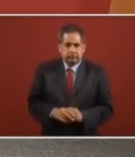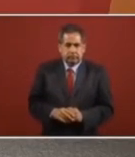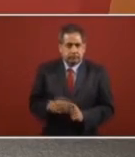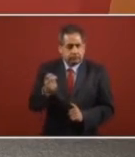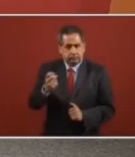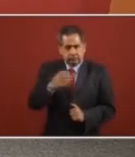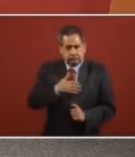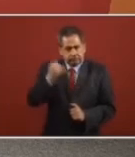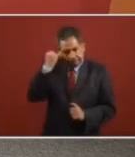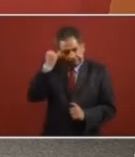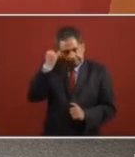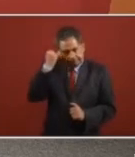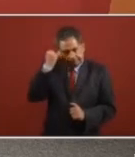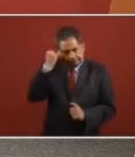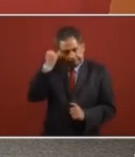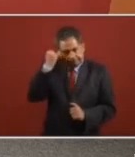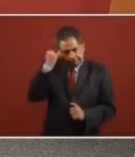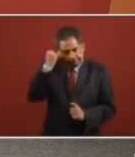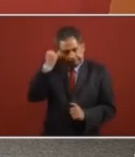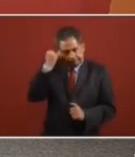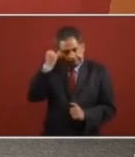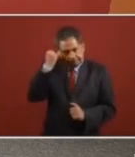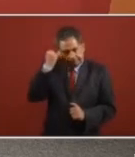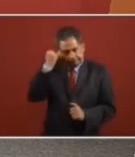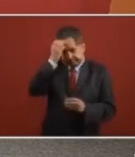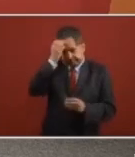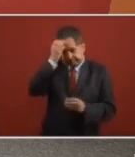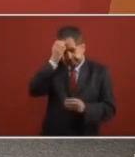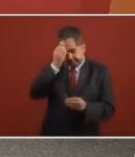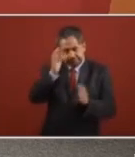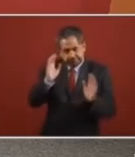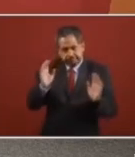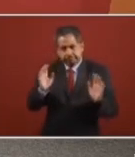Esa es mi reflexión. That is my reflection.